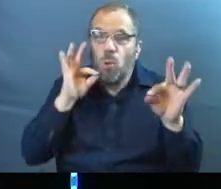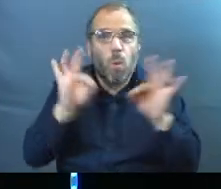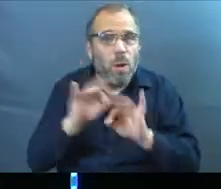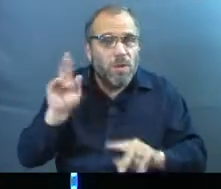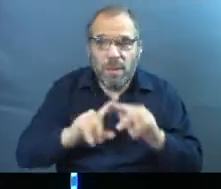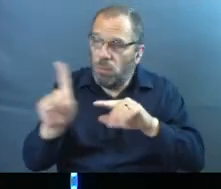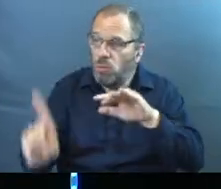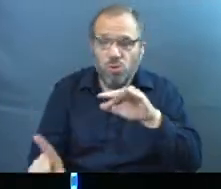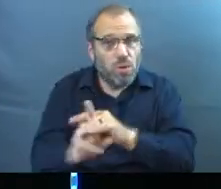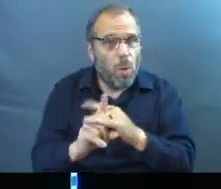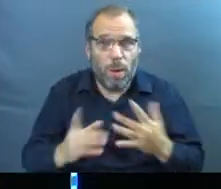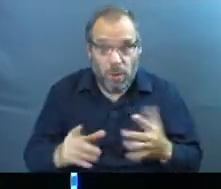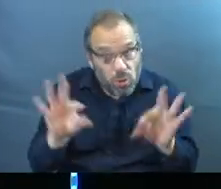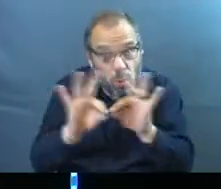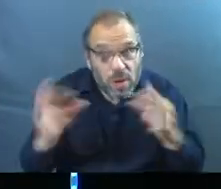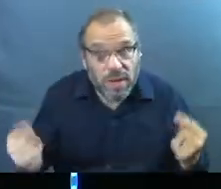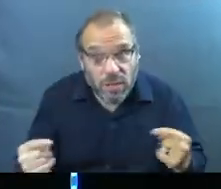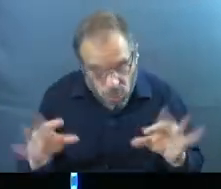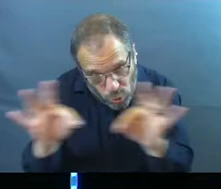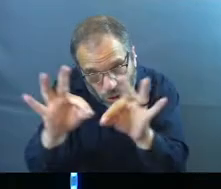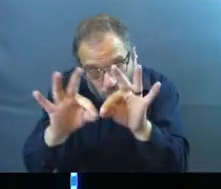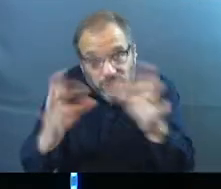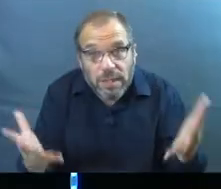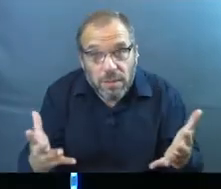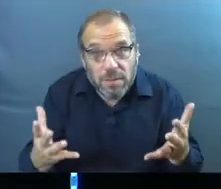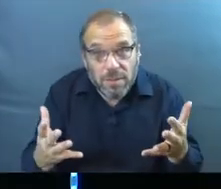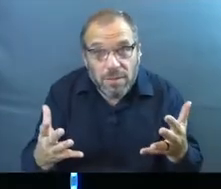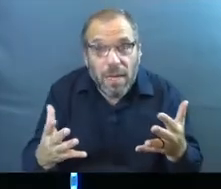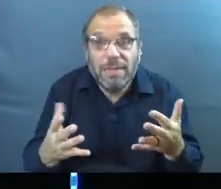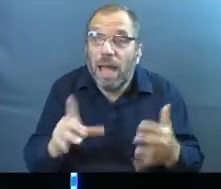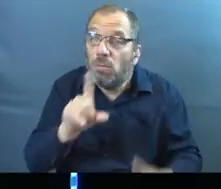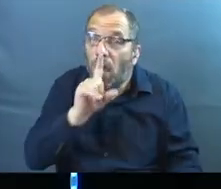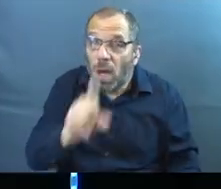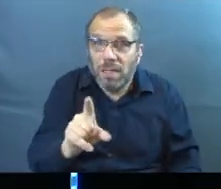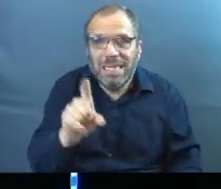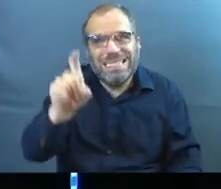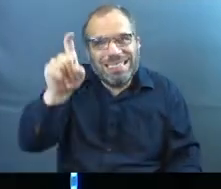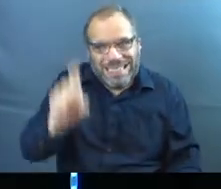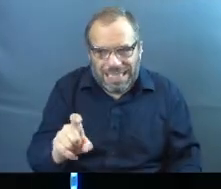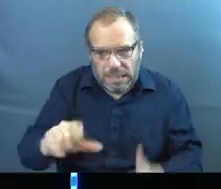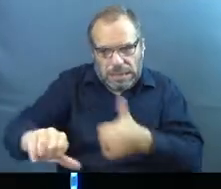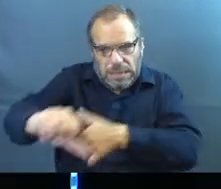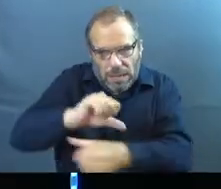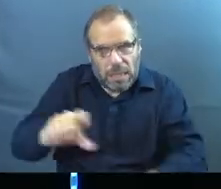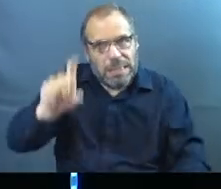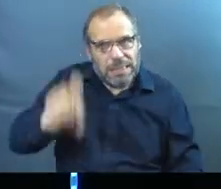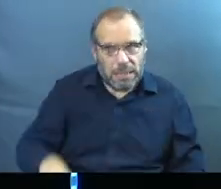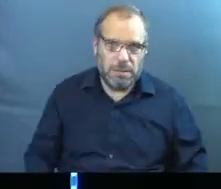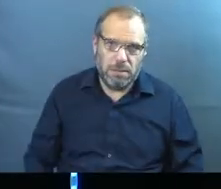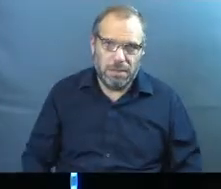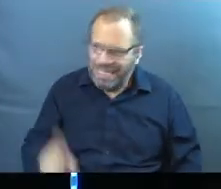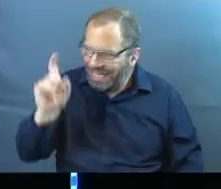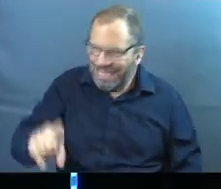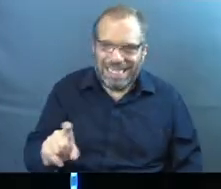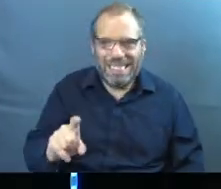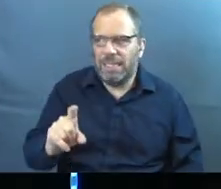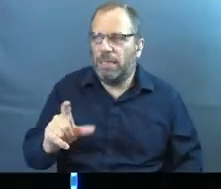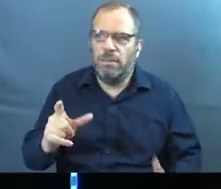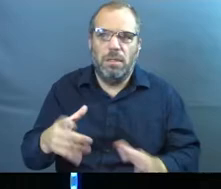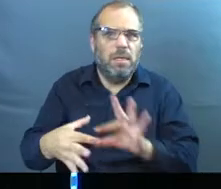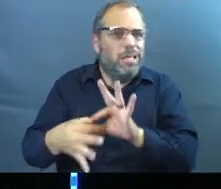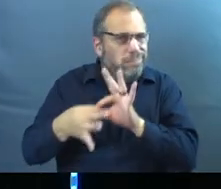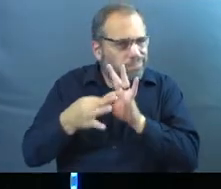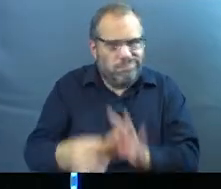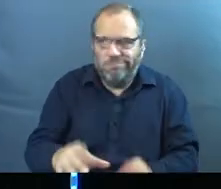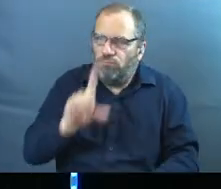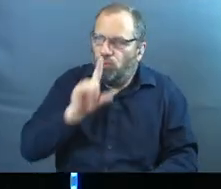people showing up, right? And truthfully, we need each other. We need authentic community. We need